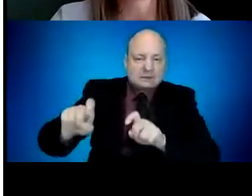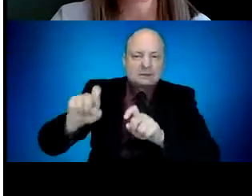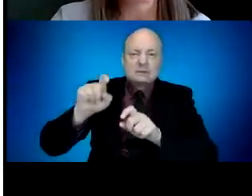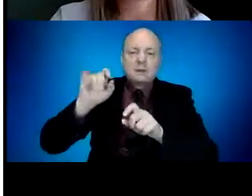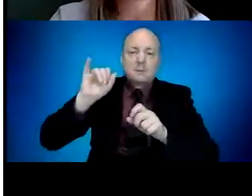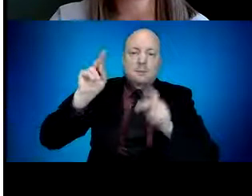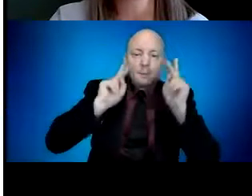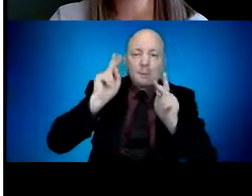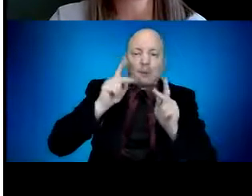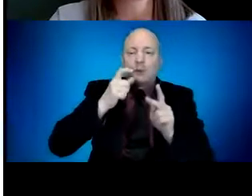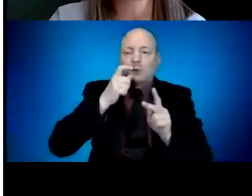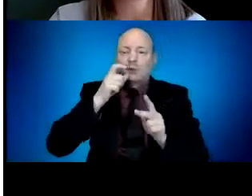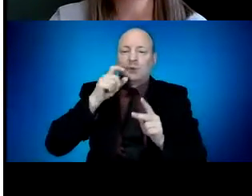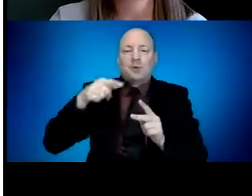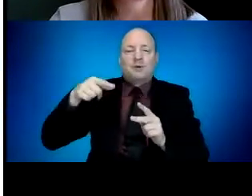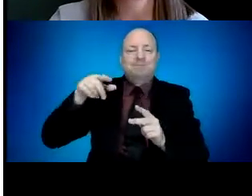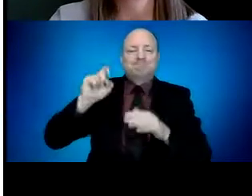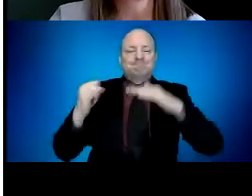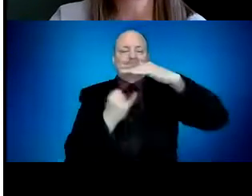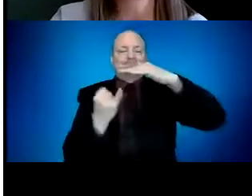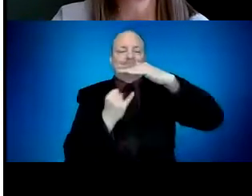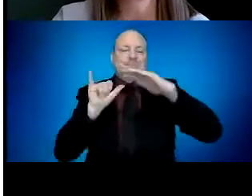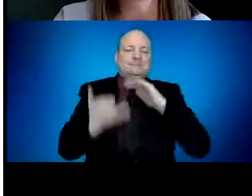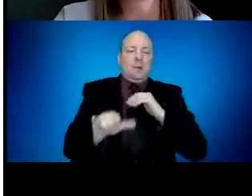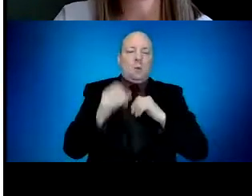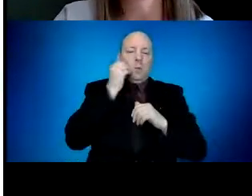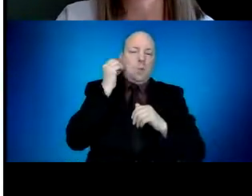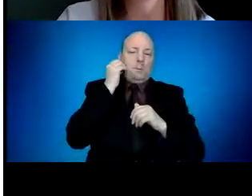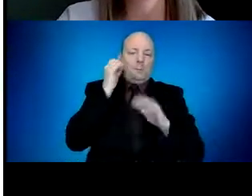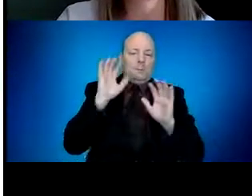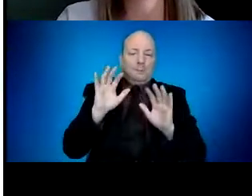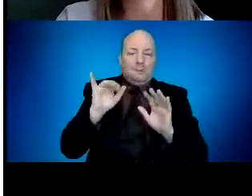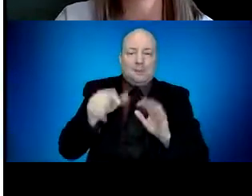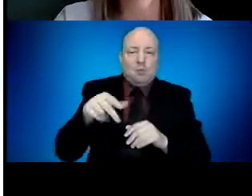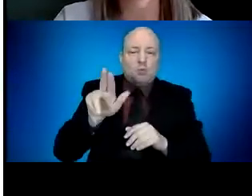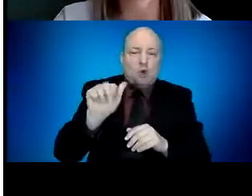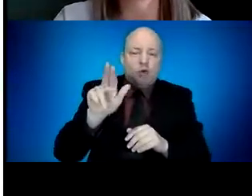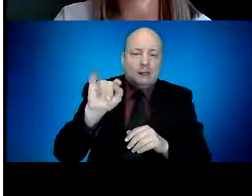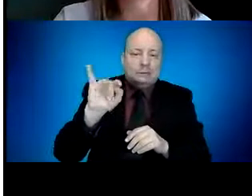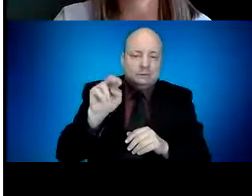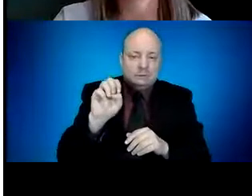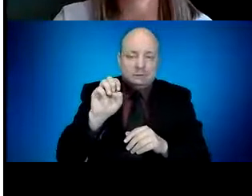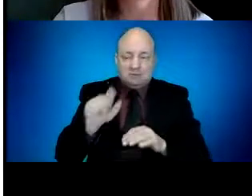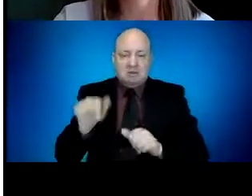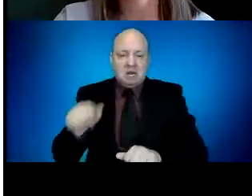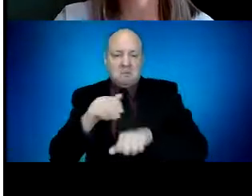will be free to uninsured people and available to anyone who is unable to get tested locally.